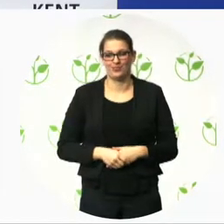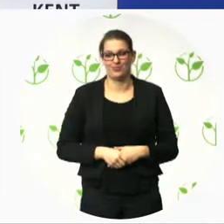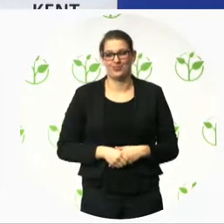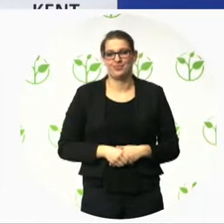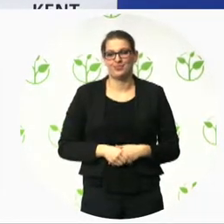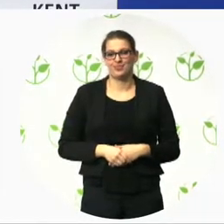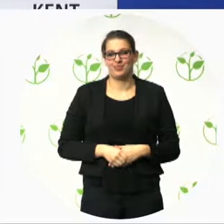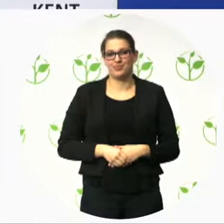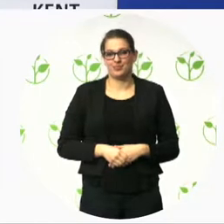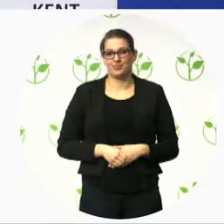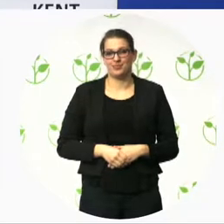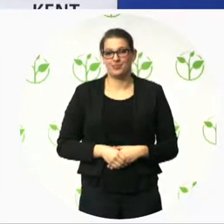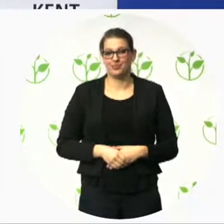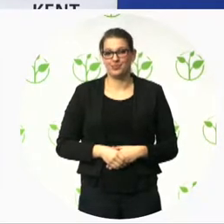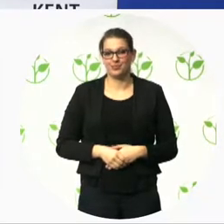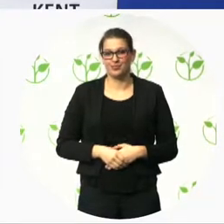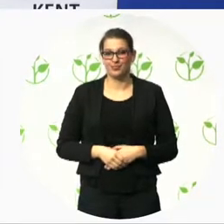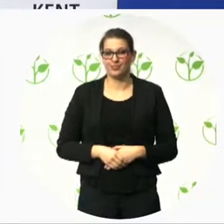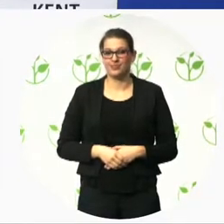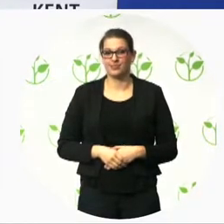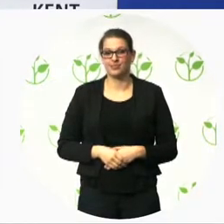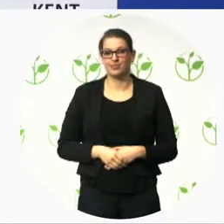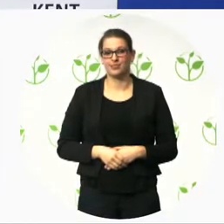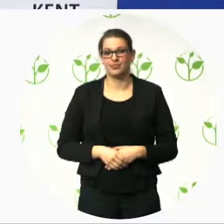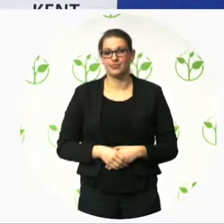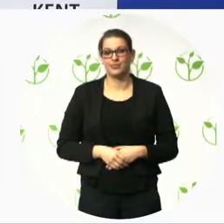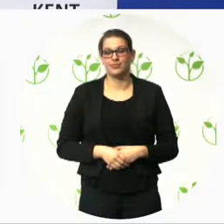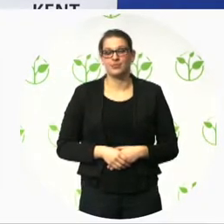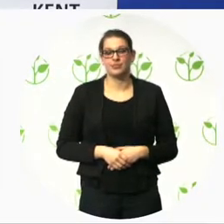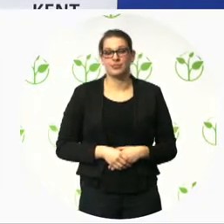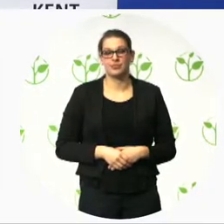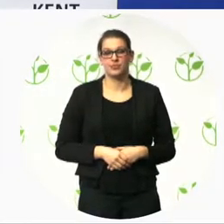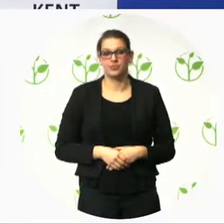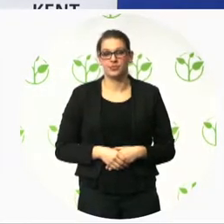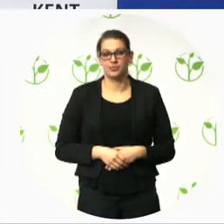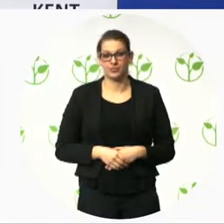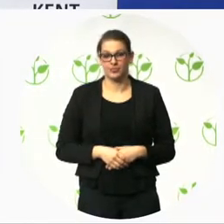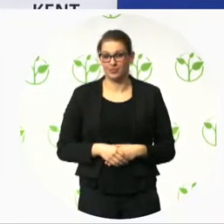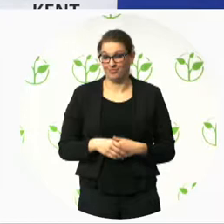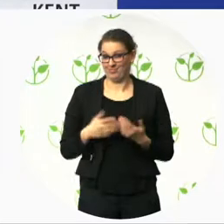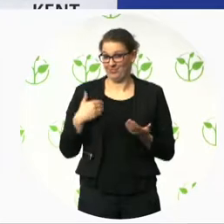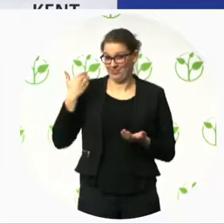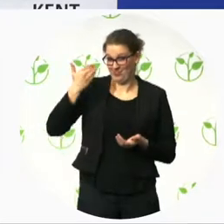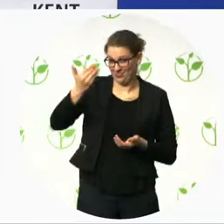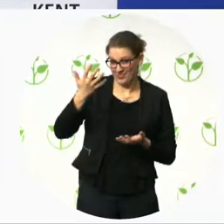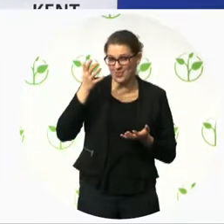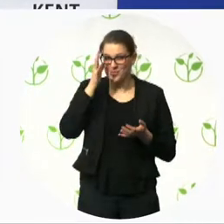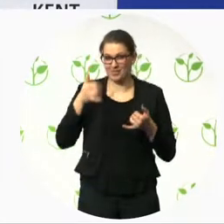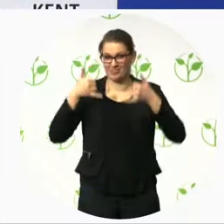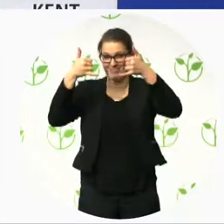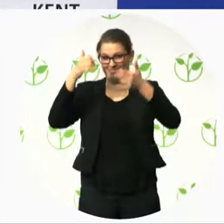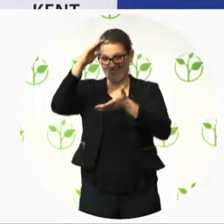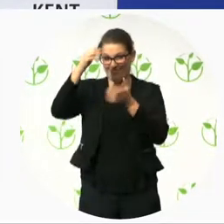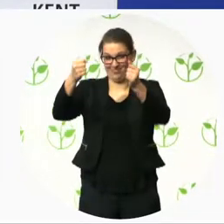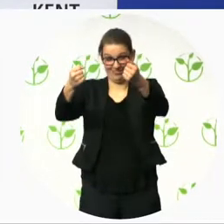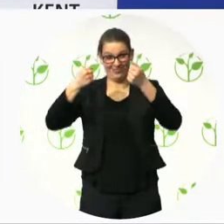As we'll be getting an award later, I would just also like to thank now the Xero Project and the ESL Foundation for the recognition